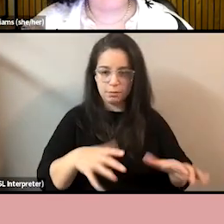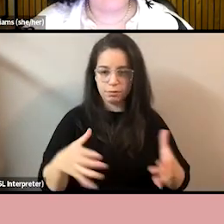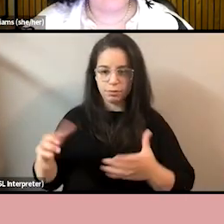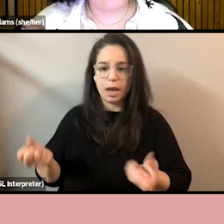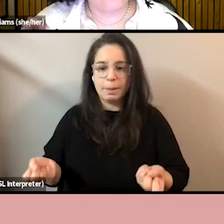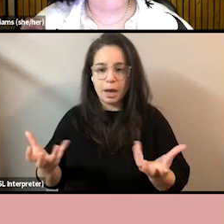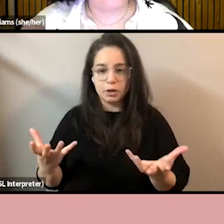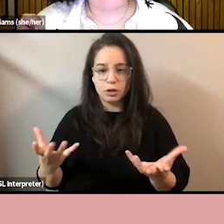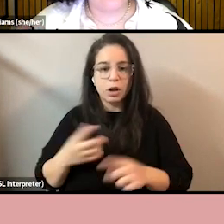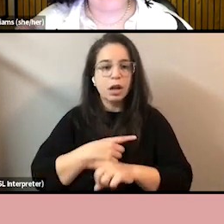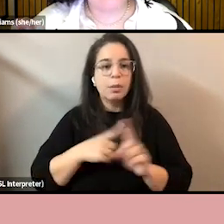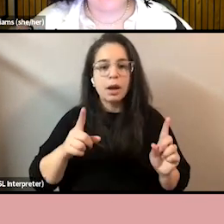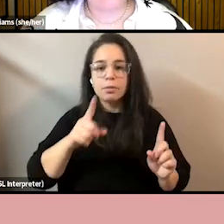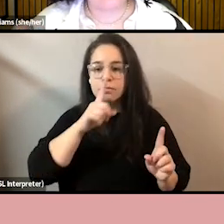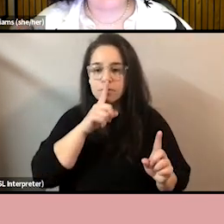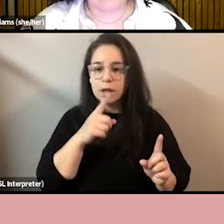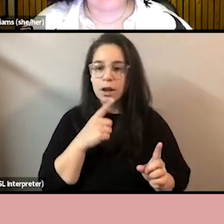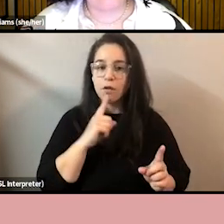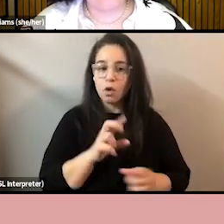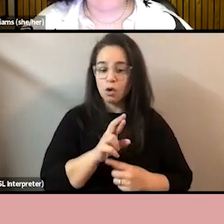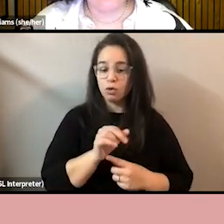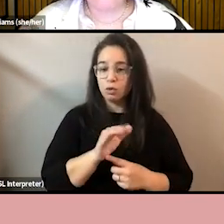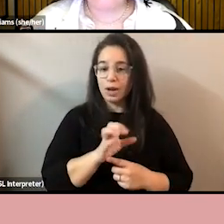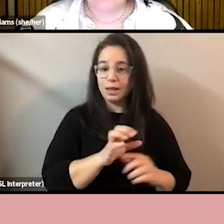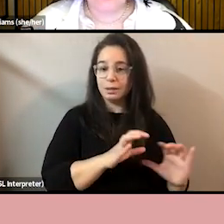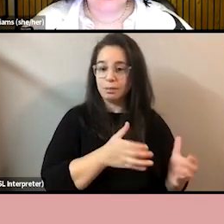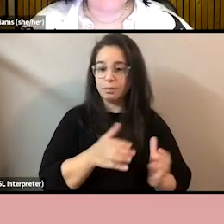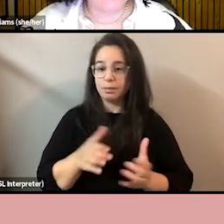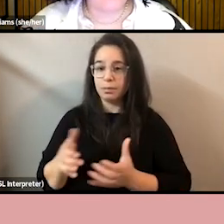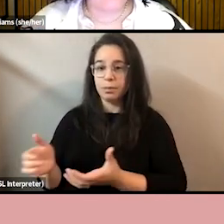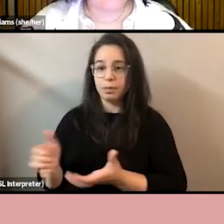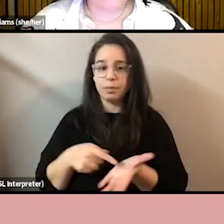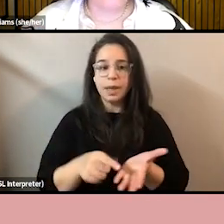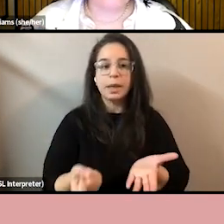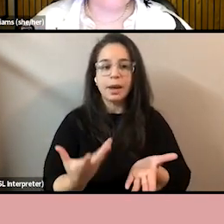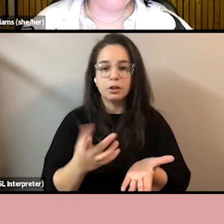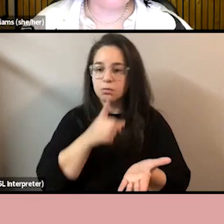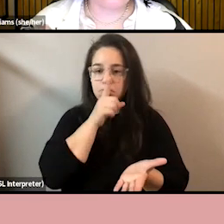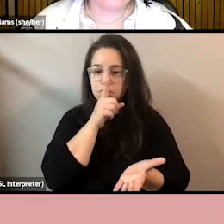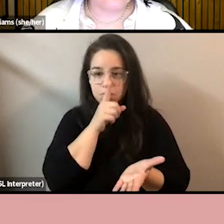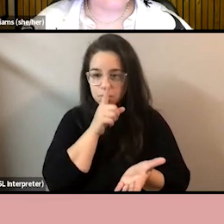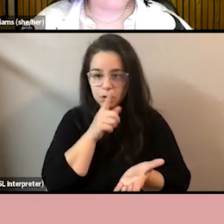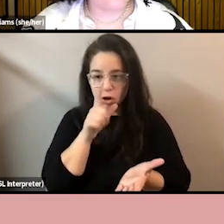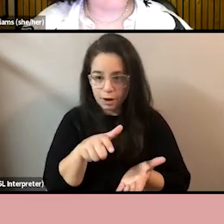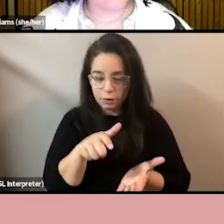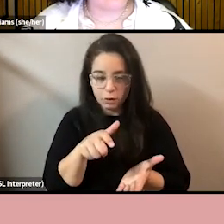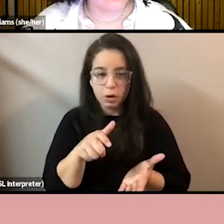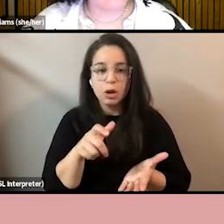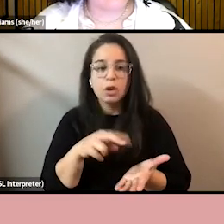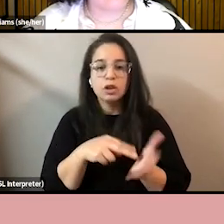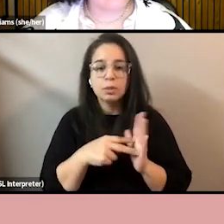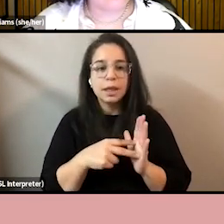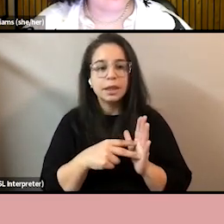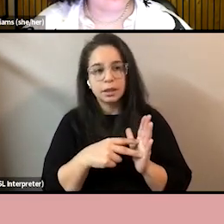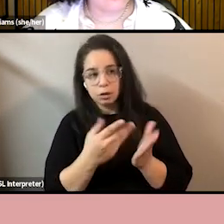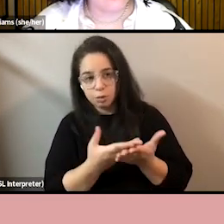is to report on their race pay difference data. And so that means, from the get-go, we lose a huge chunk of the story.